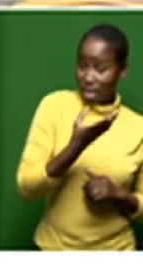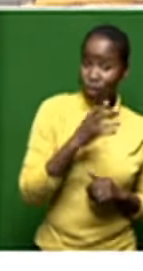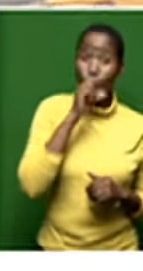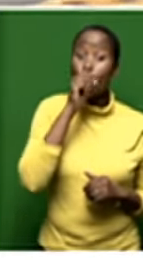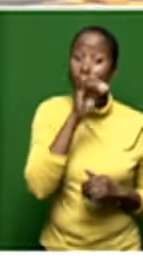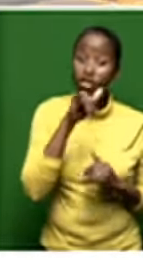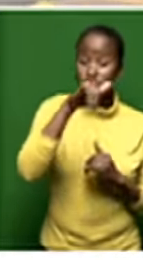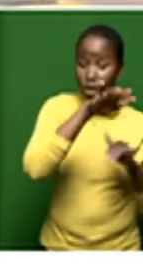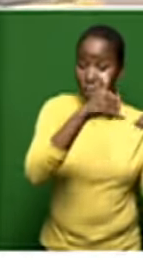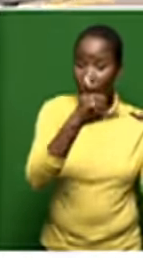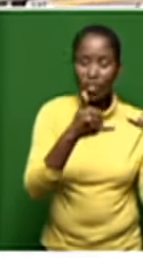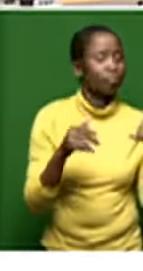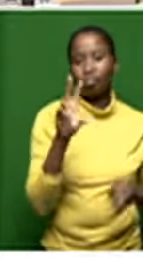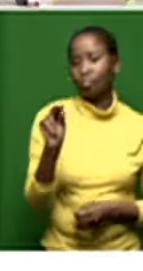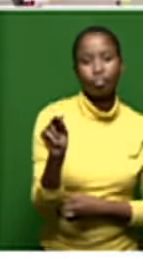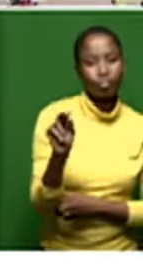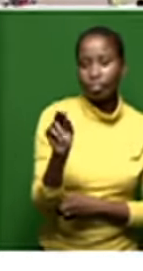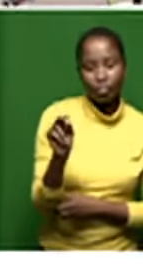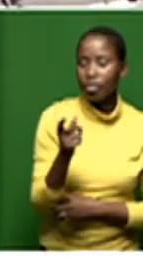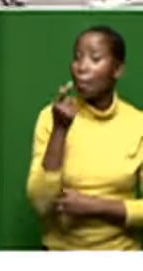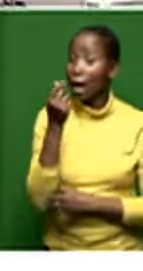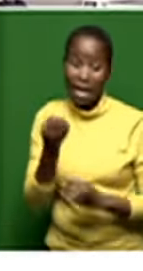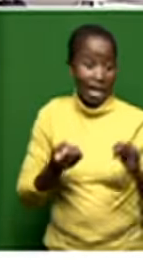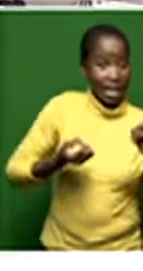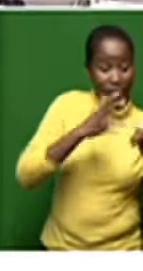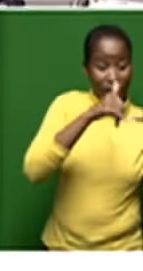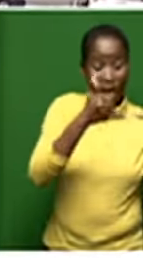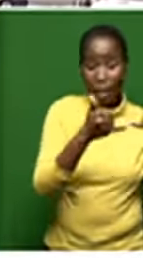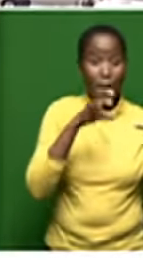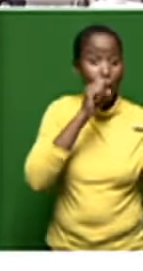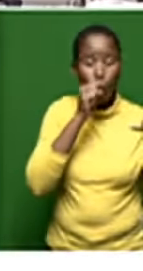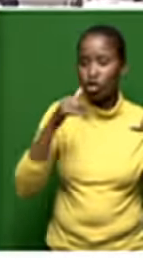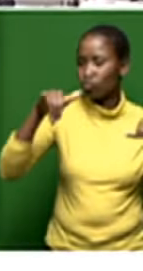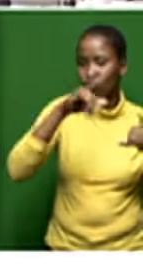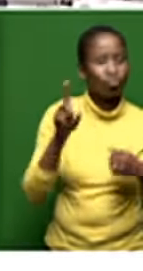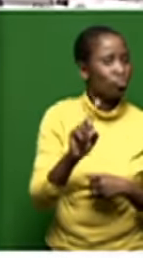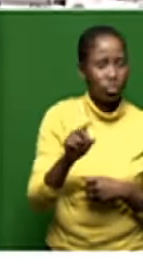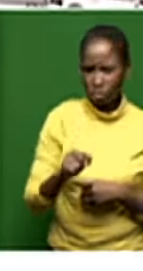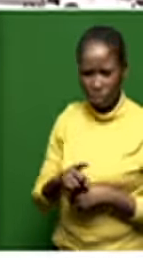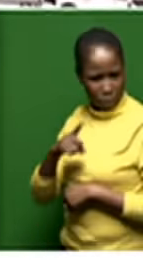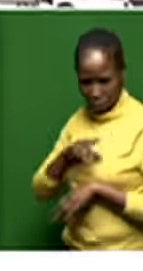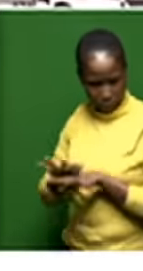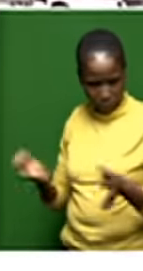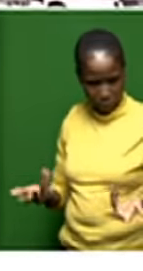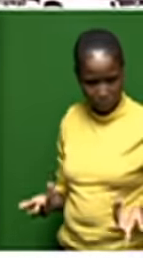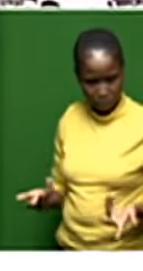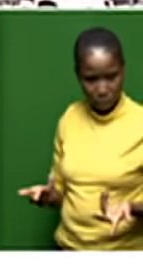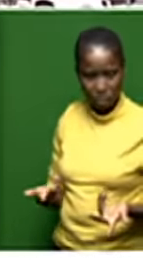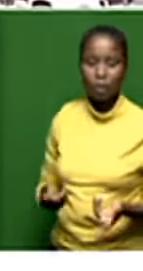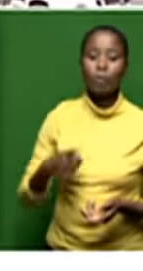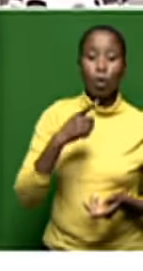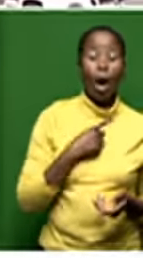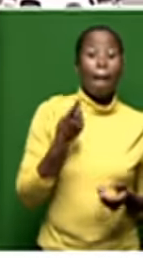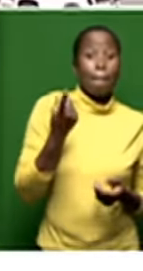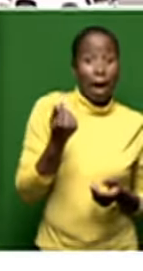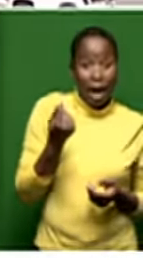the money it was not transferred to mango all right why not the the money was in the process of being